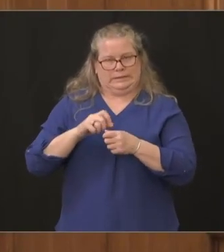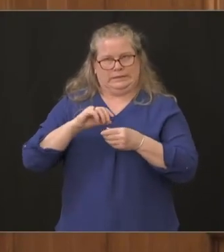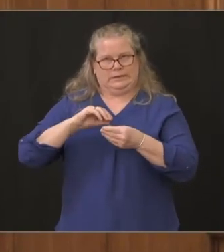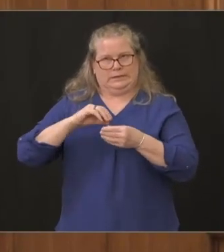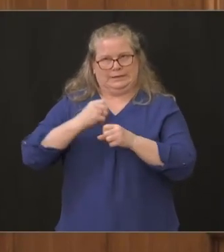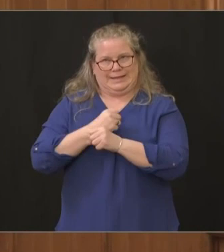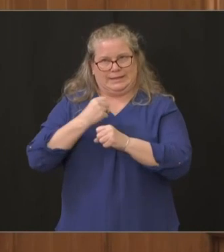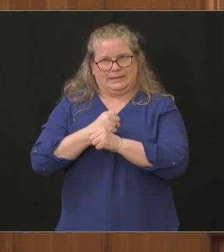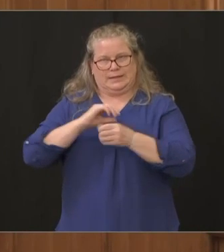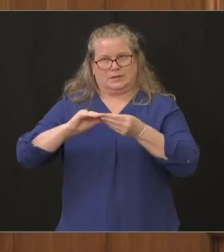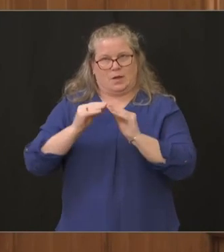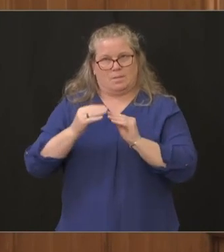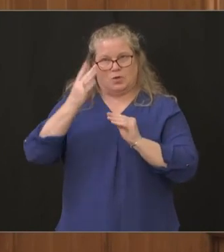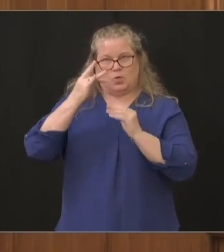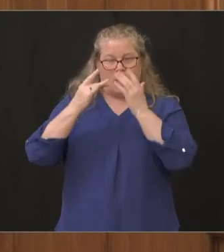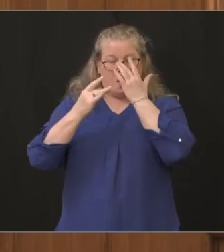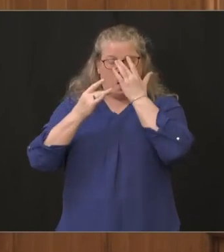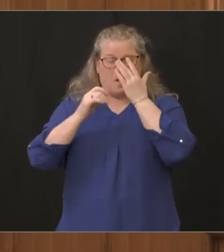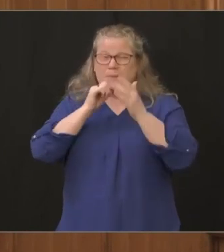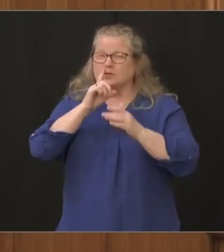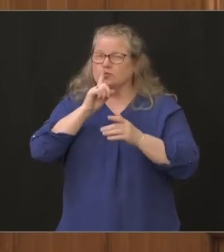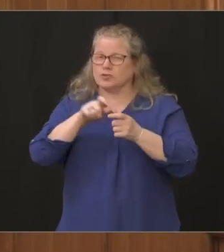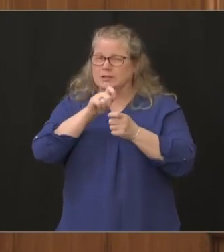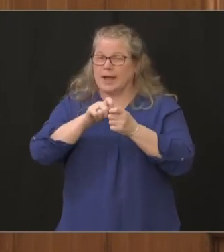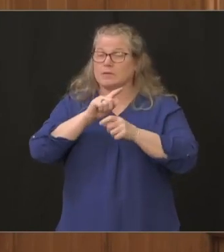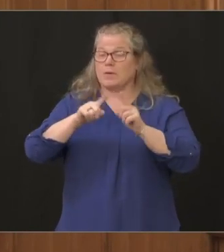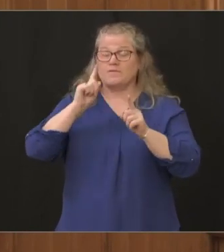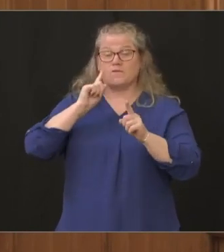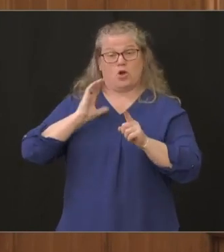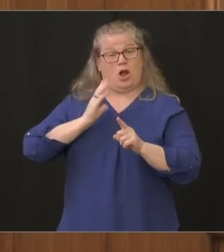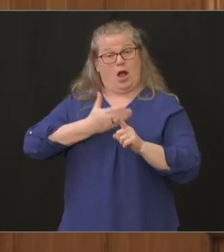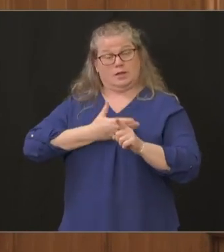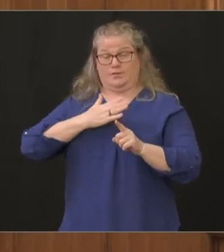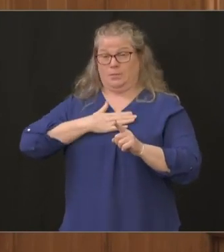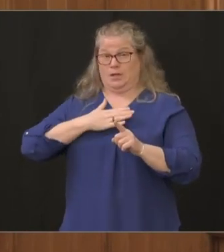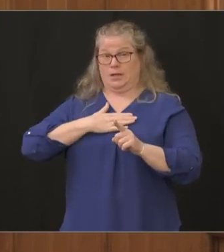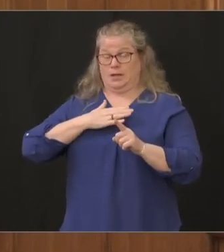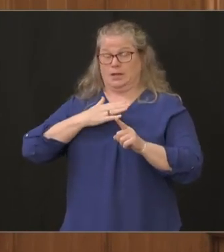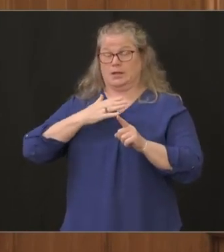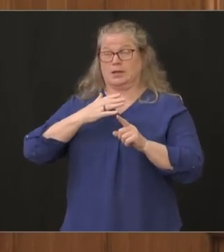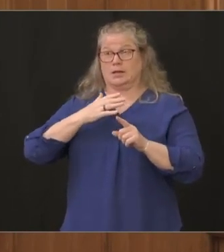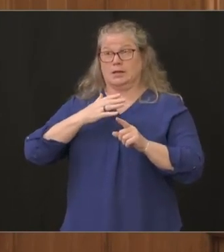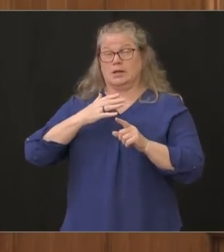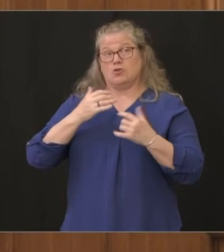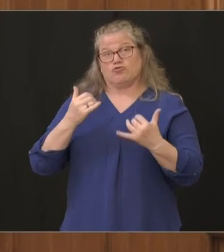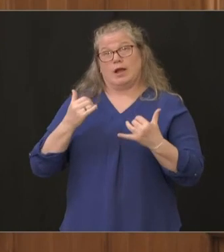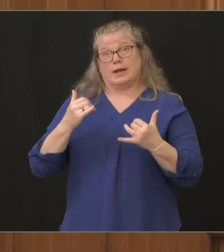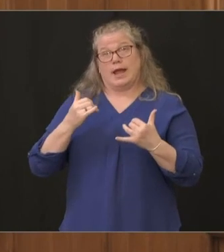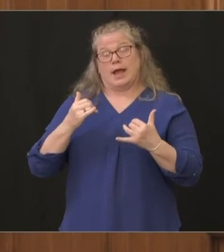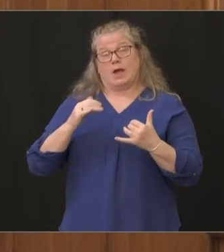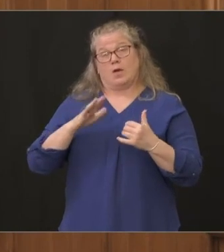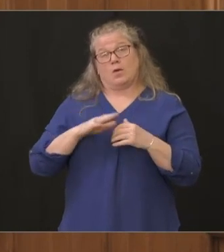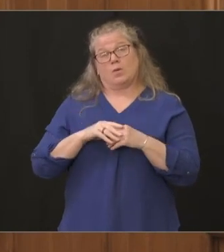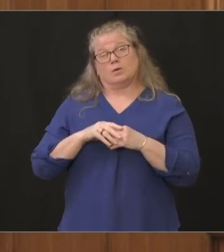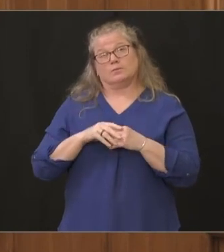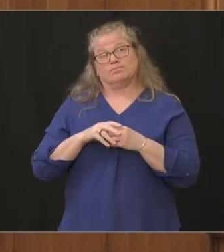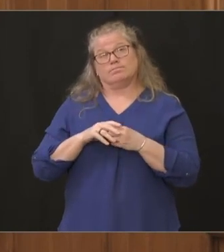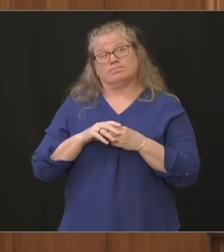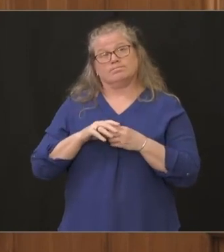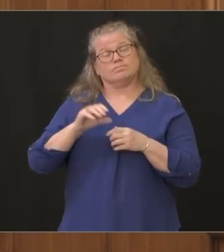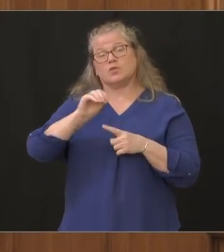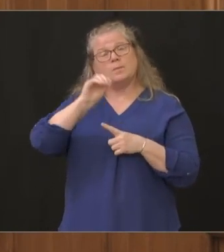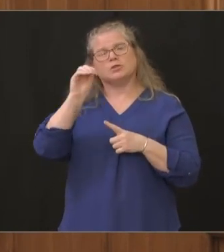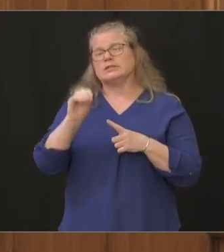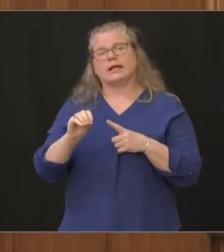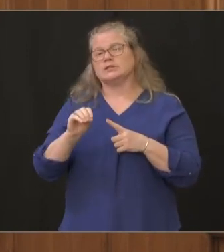now uh uh you know for us it's it's it's been uh um the percentage has not been significantly